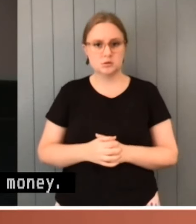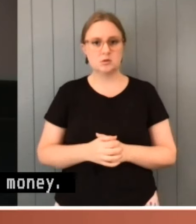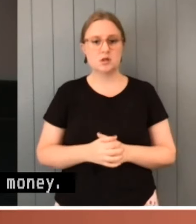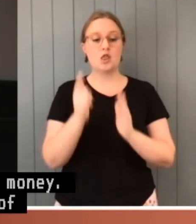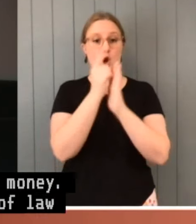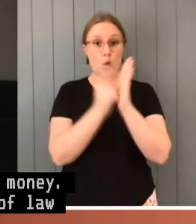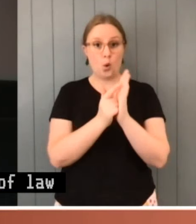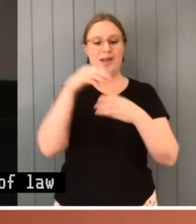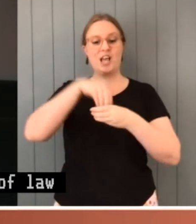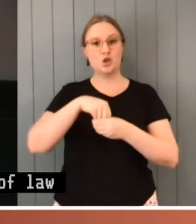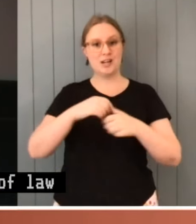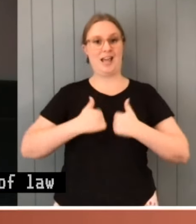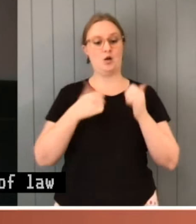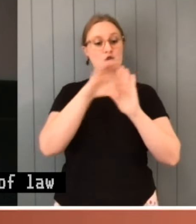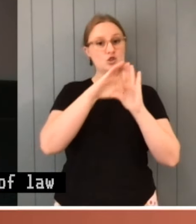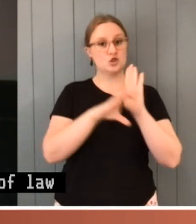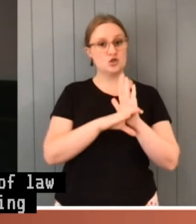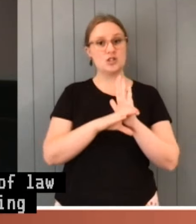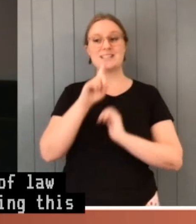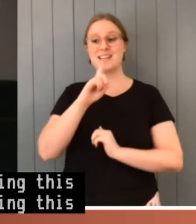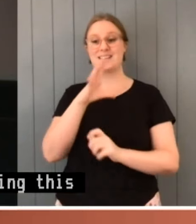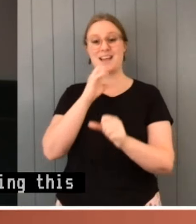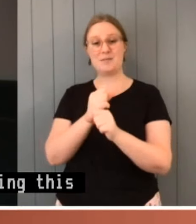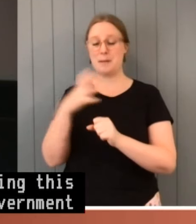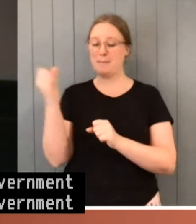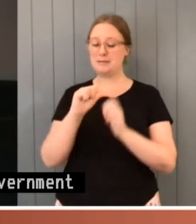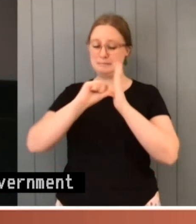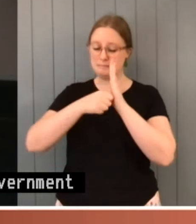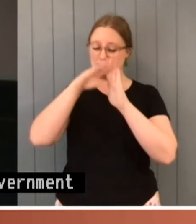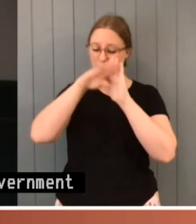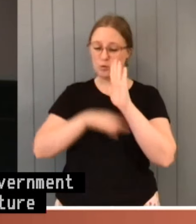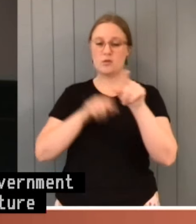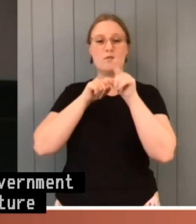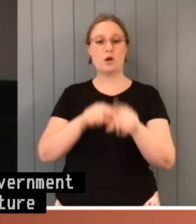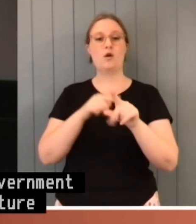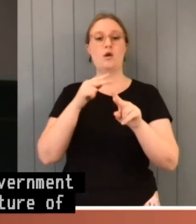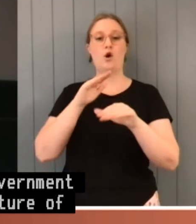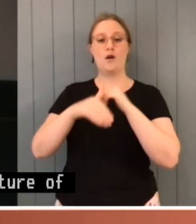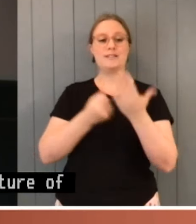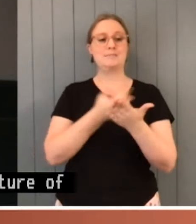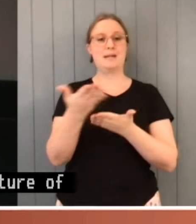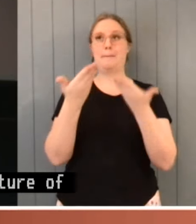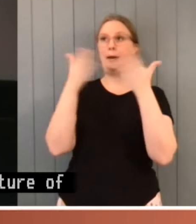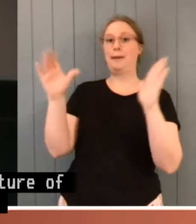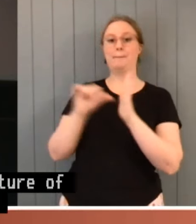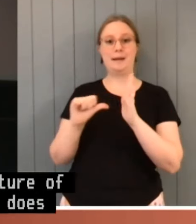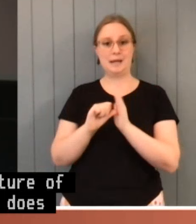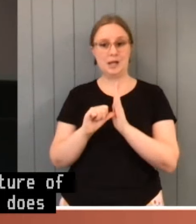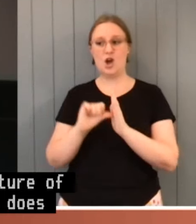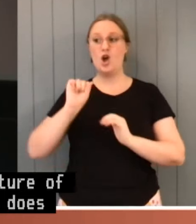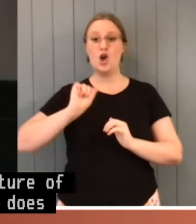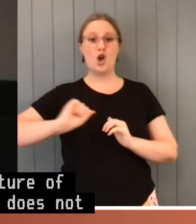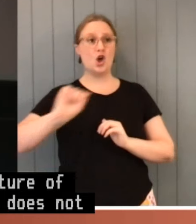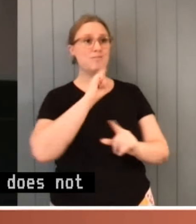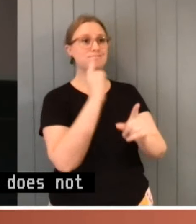government in relation to the expenditure of public money. Her concern does not appear to have led to any response in the